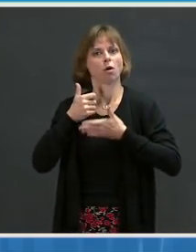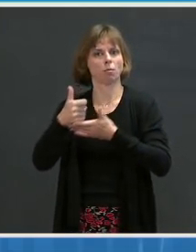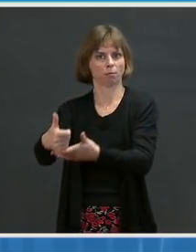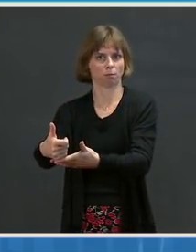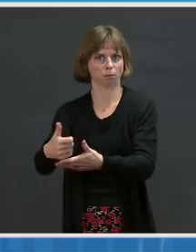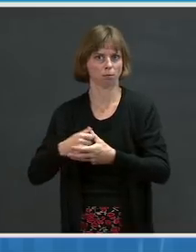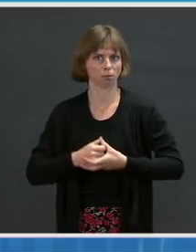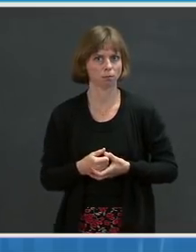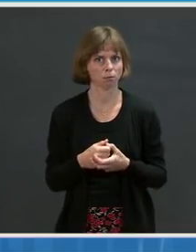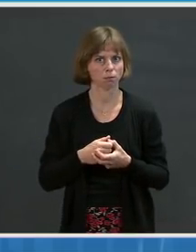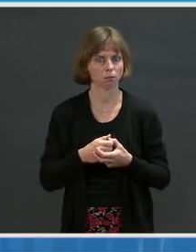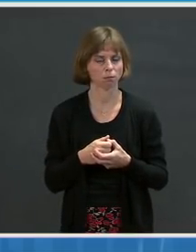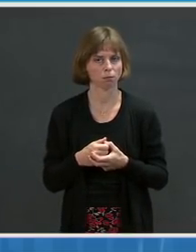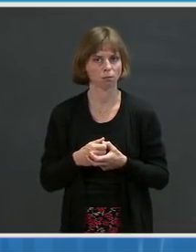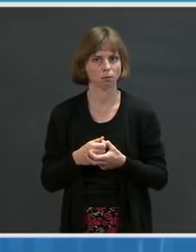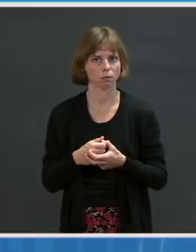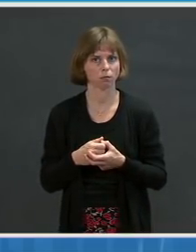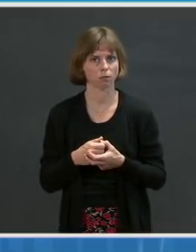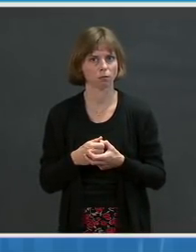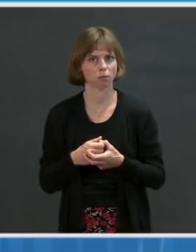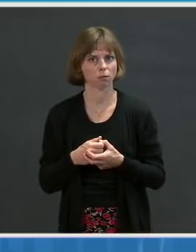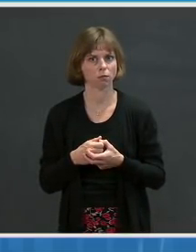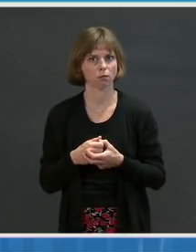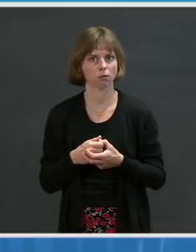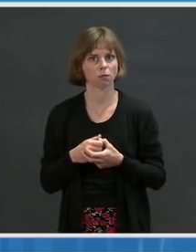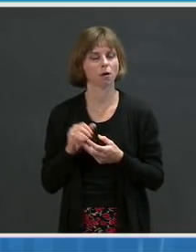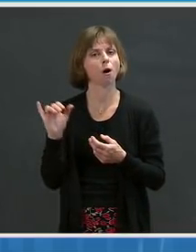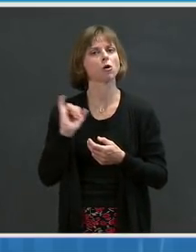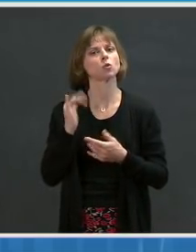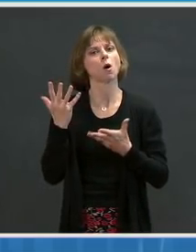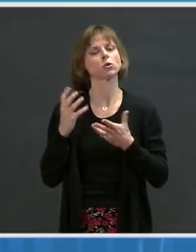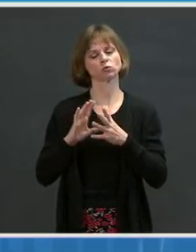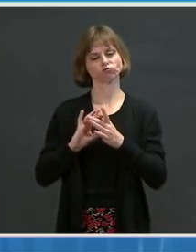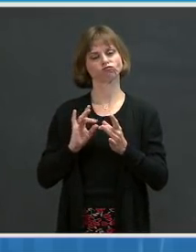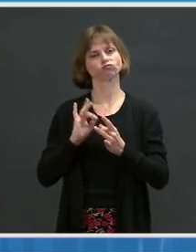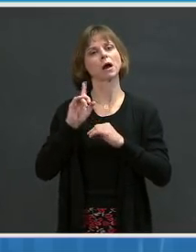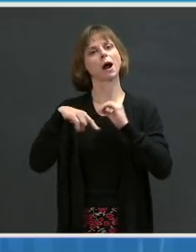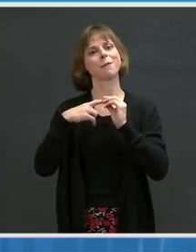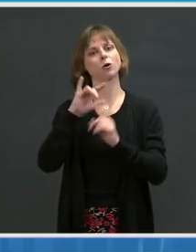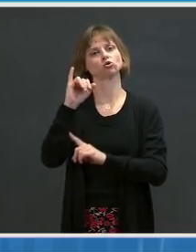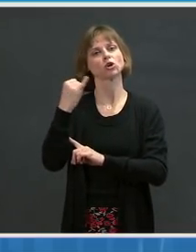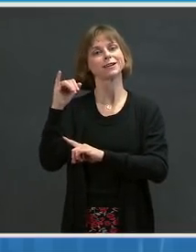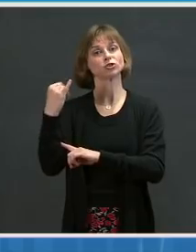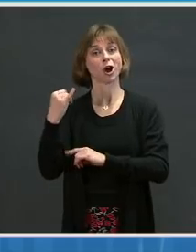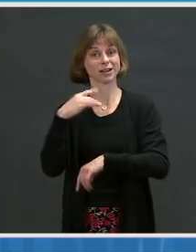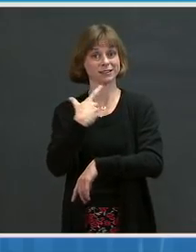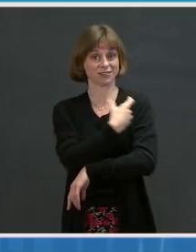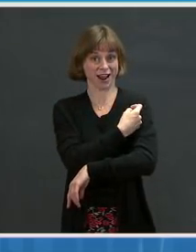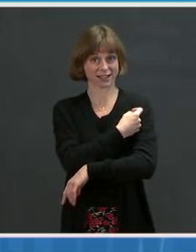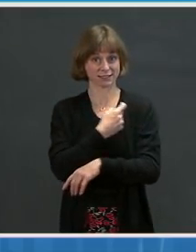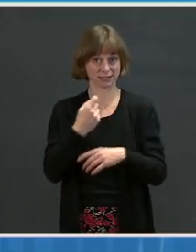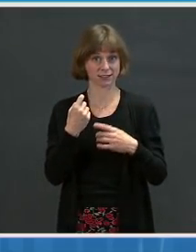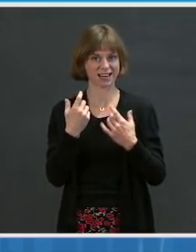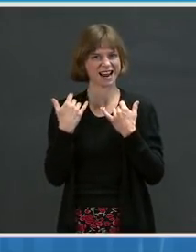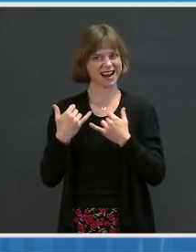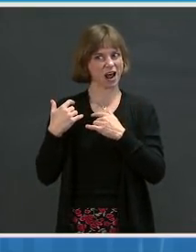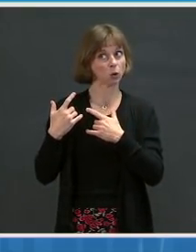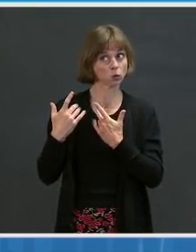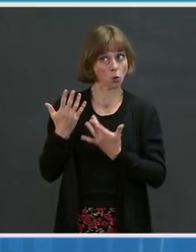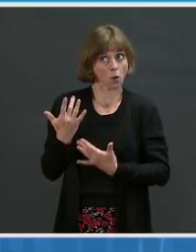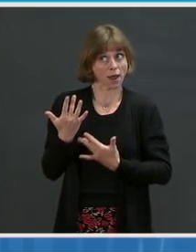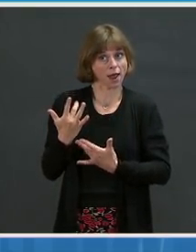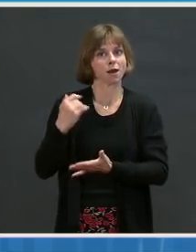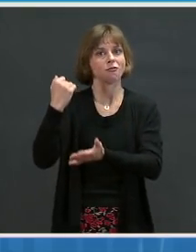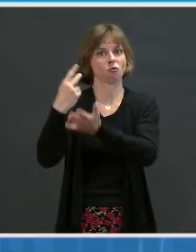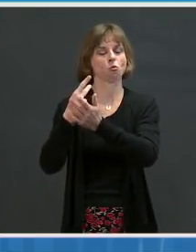I also want to spend a couple of minutes on our plans for the Johnson & Johnson vaccine, which is currently pending approval for emergency